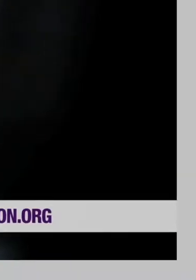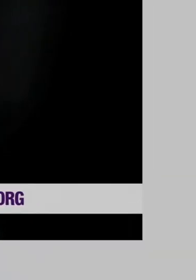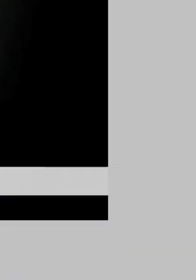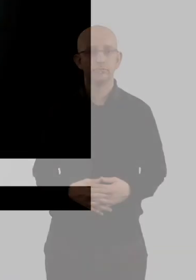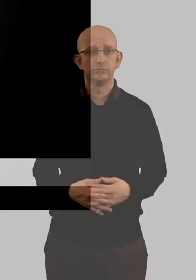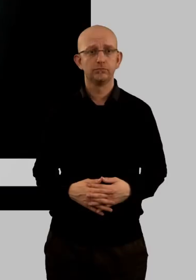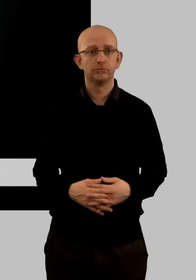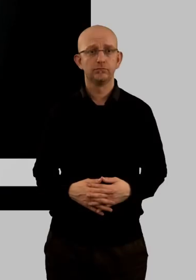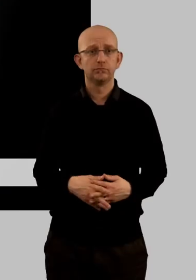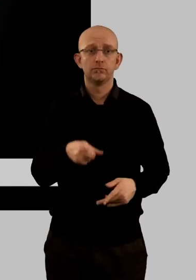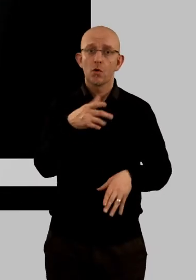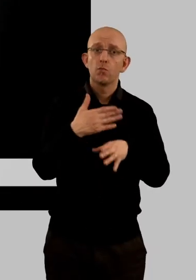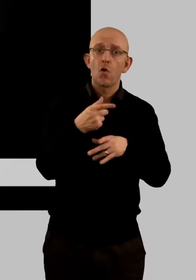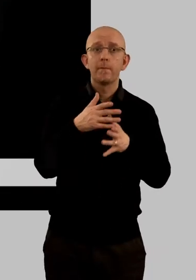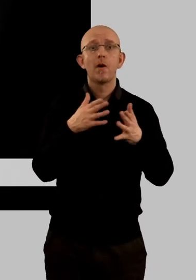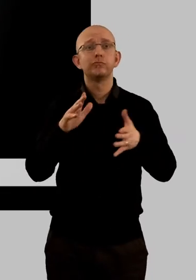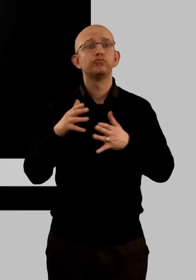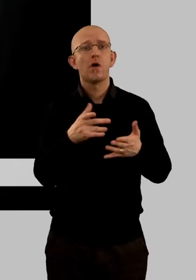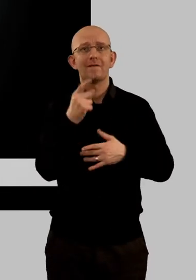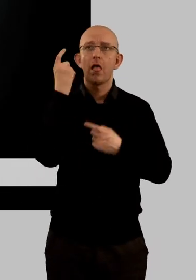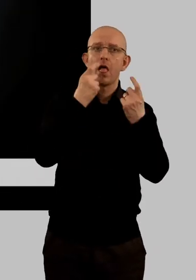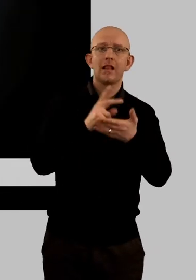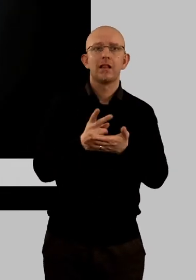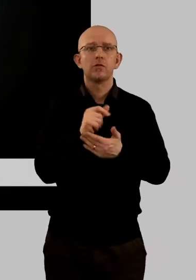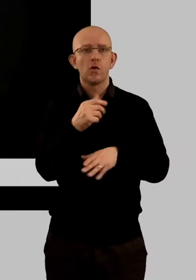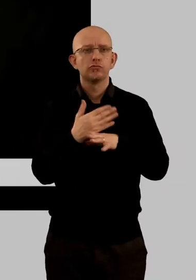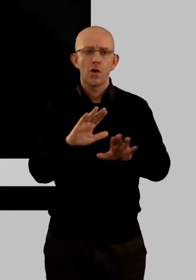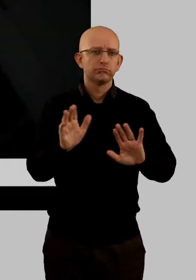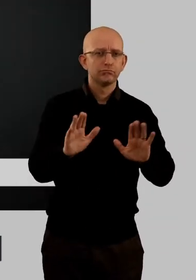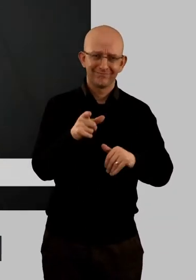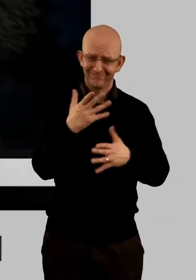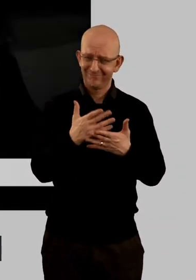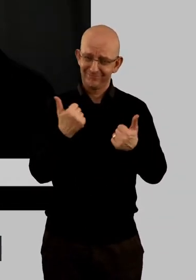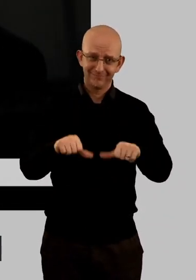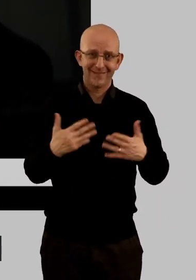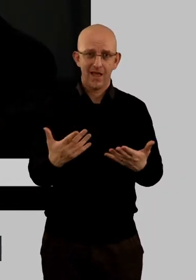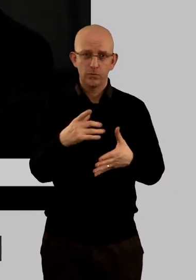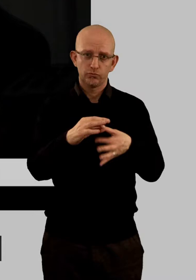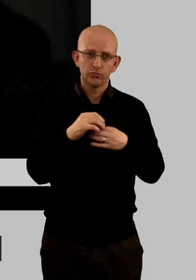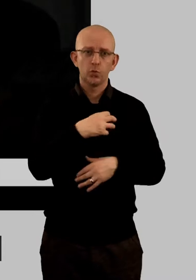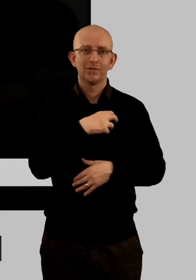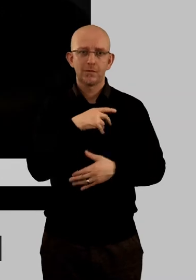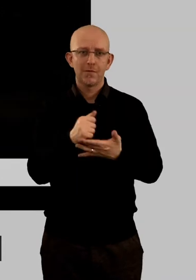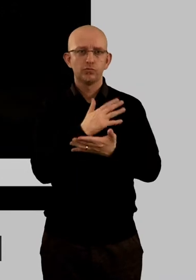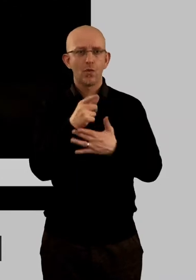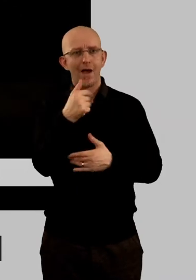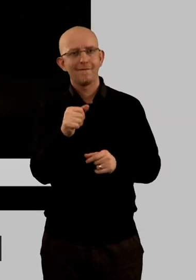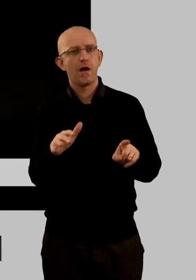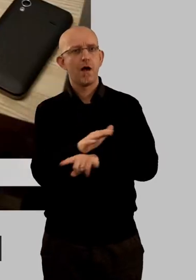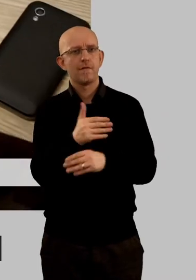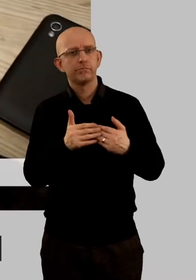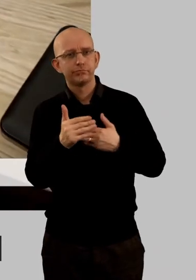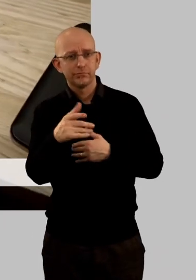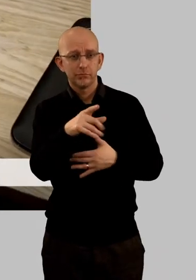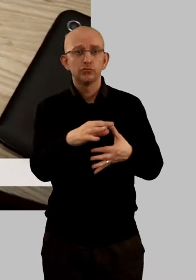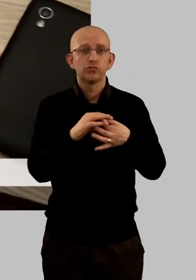If you work in public services, don't lie awake worrying about your job. Now's the time to join Unison and make sure you have essential